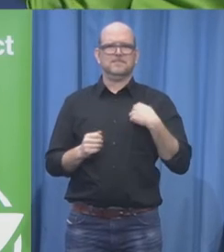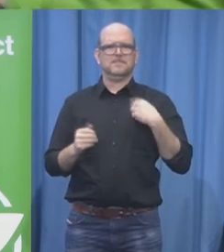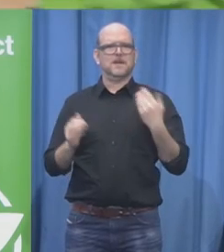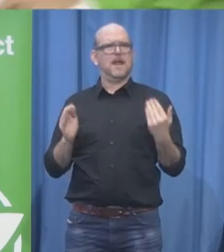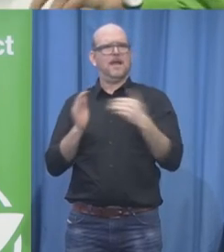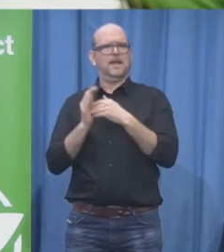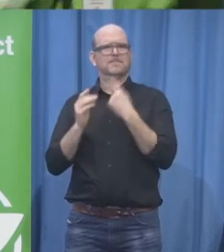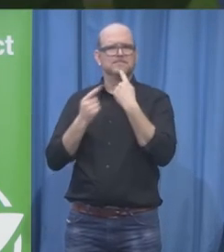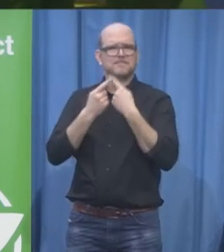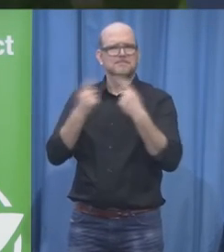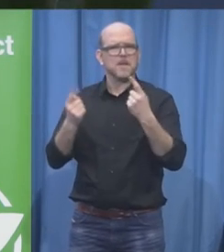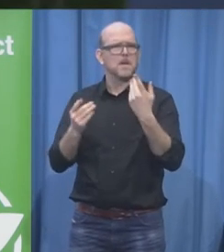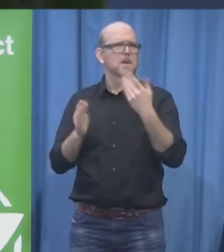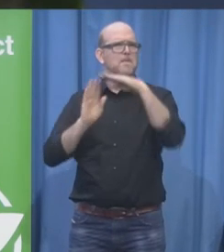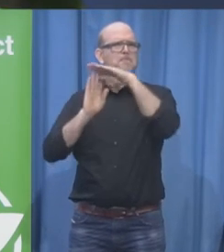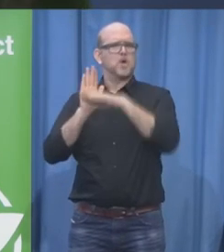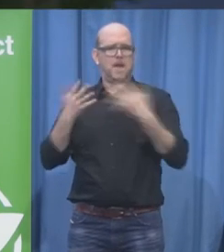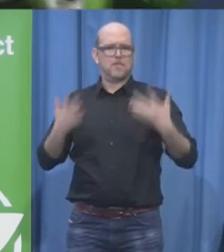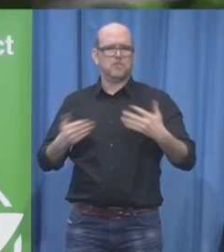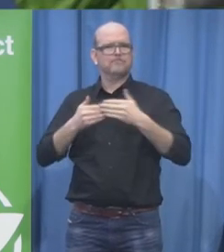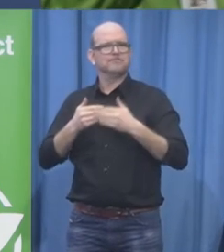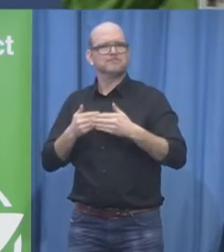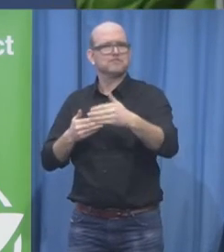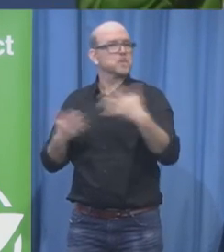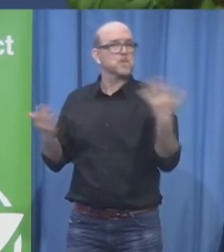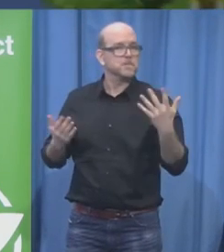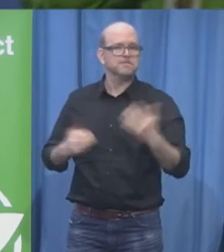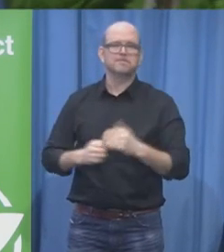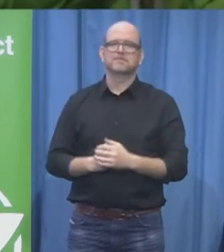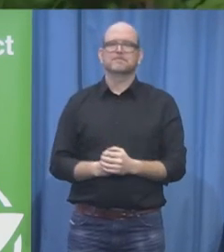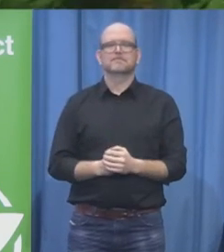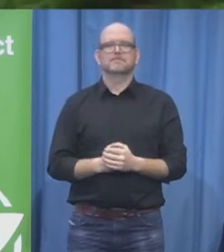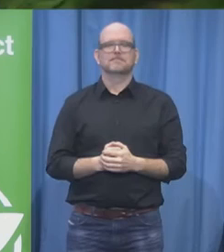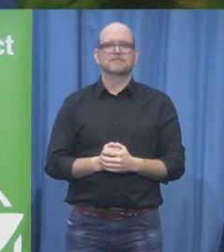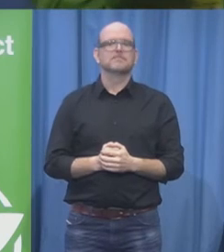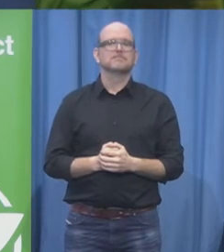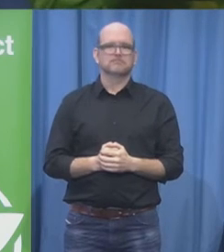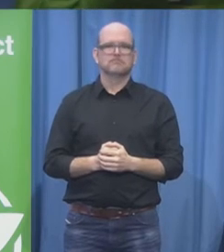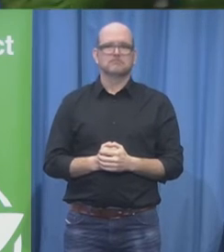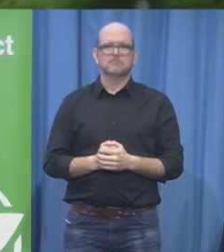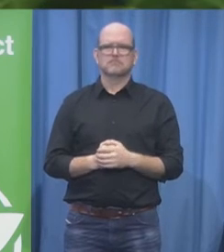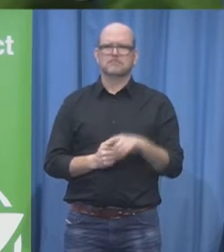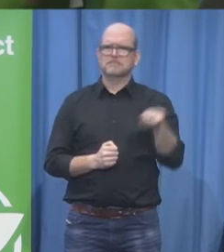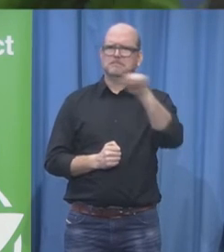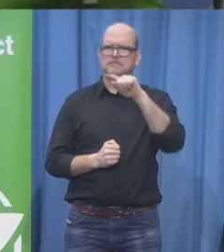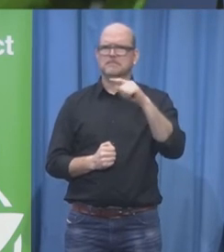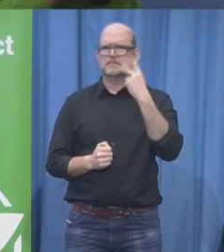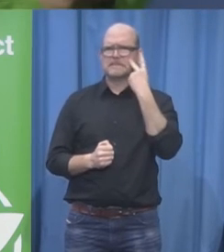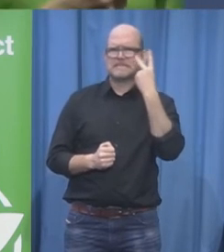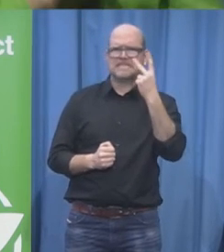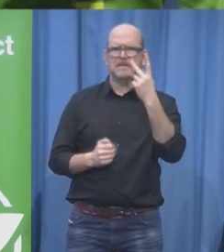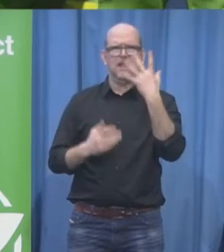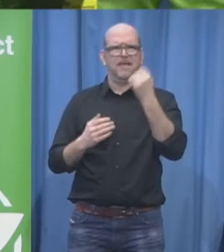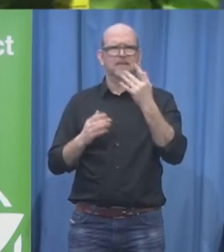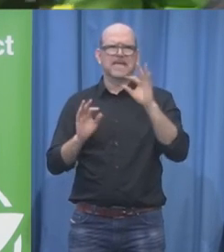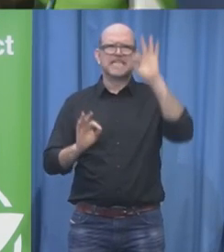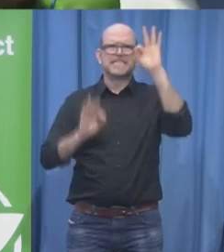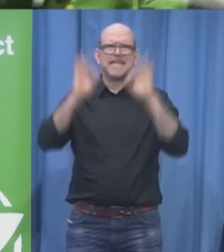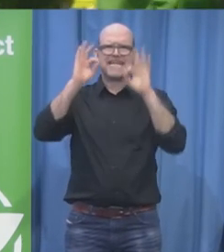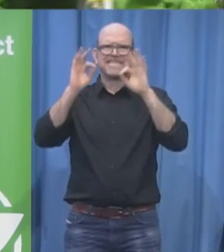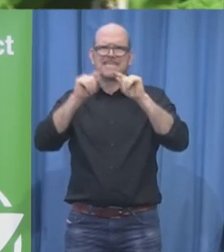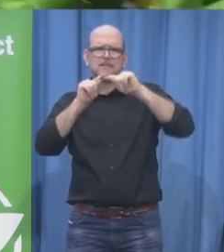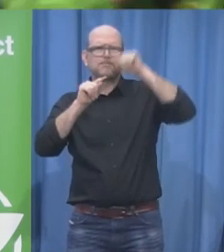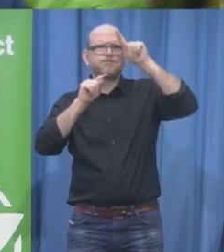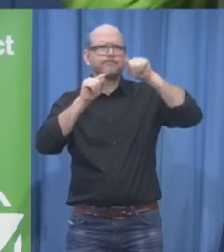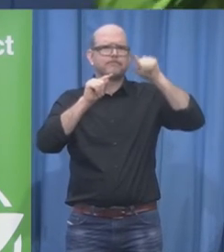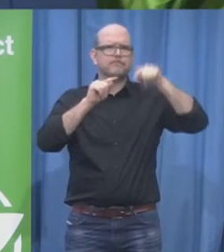the guys who can read this you're going to see some pretty amazing statistics and for those of you like me who cannot read this let me give you this